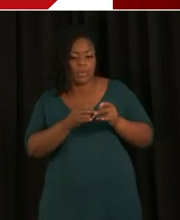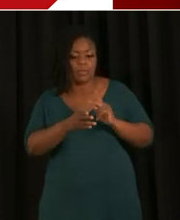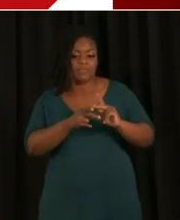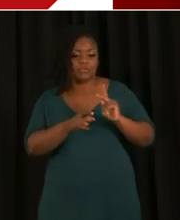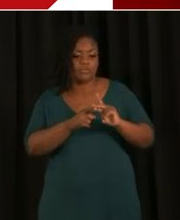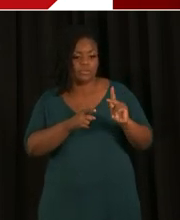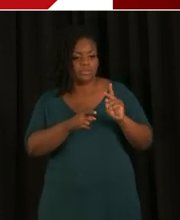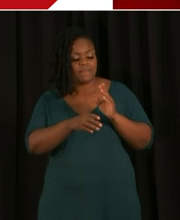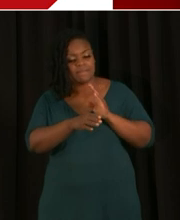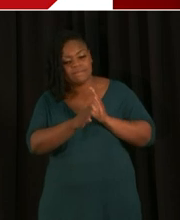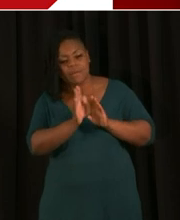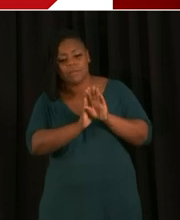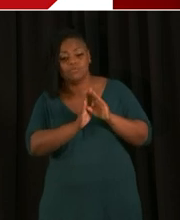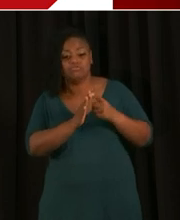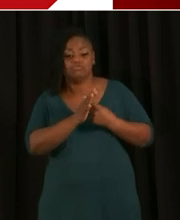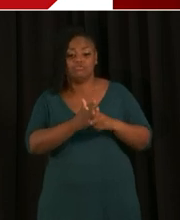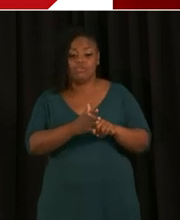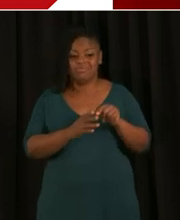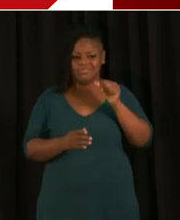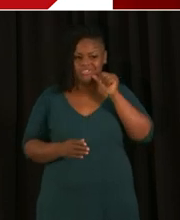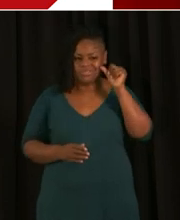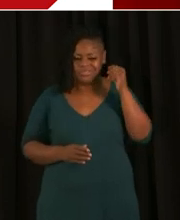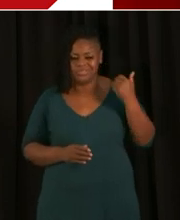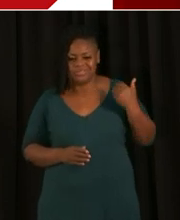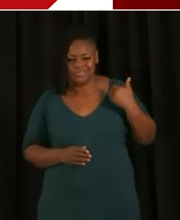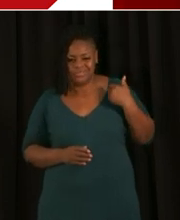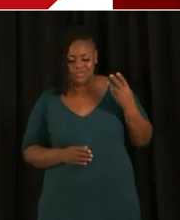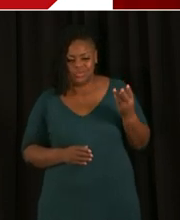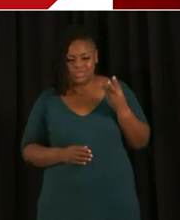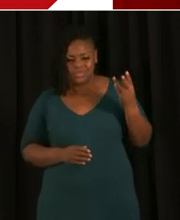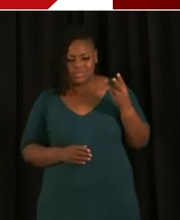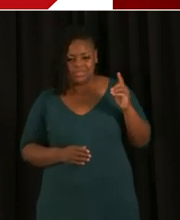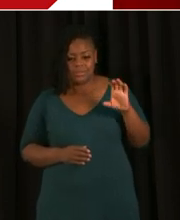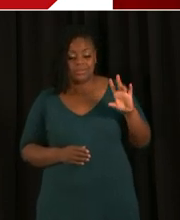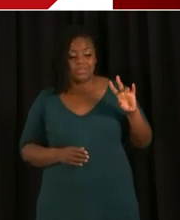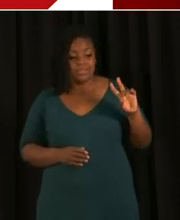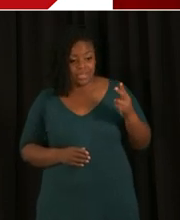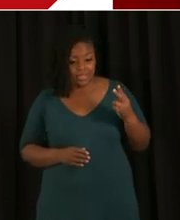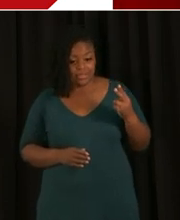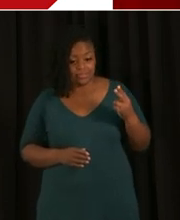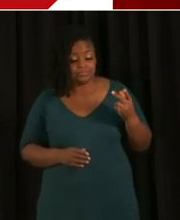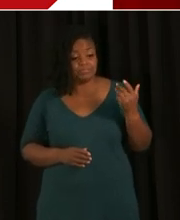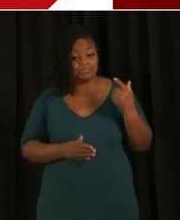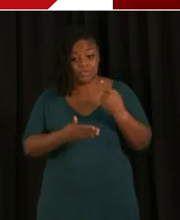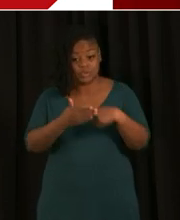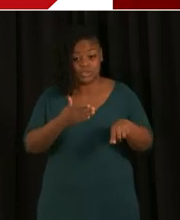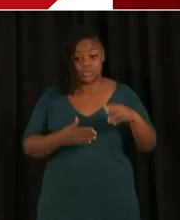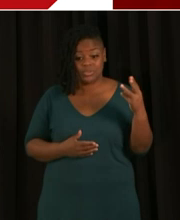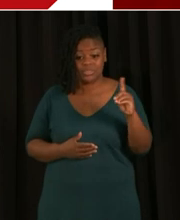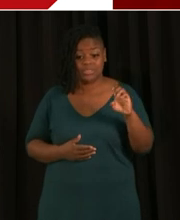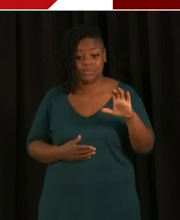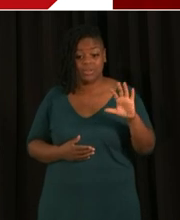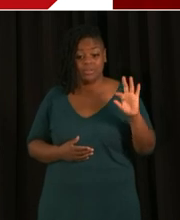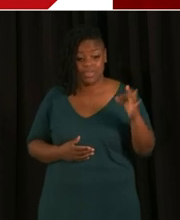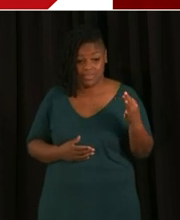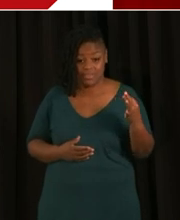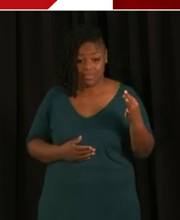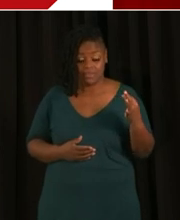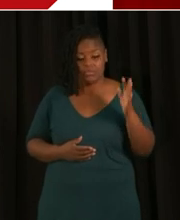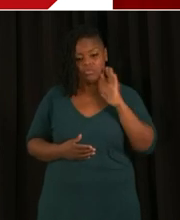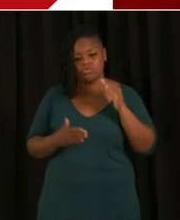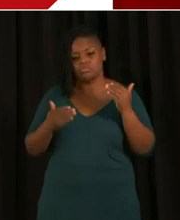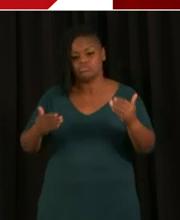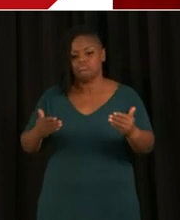started on Wednesday the 2nd. Next Wednesday on the 9th, we'll start our next round. And then